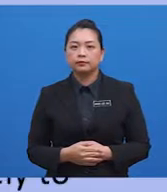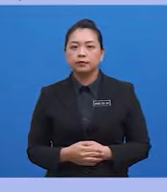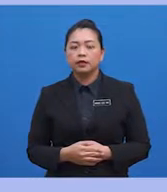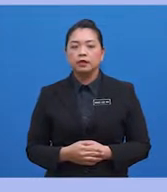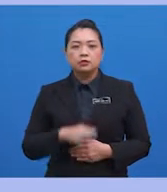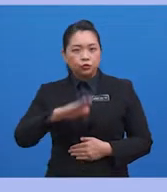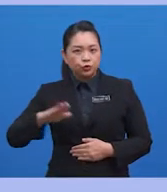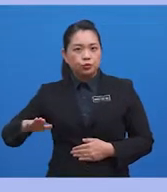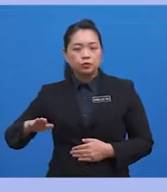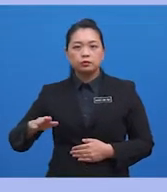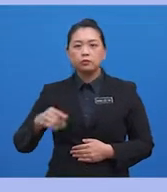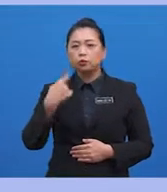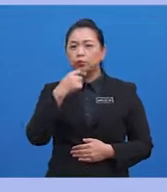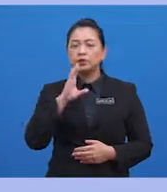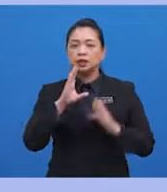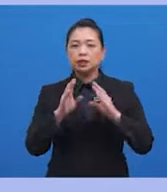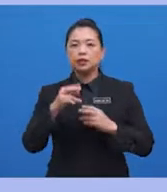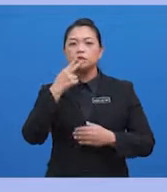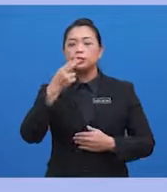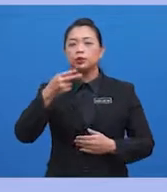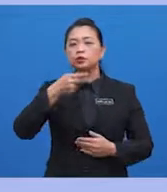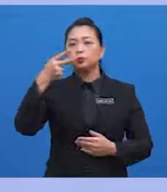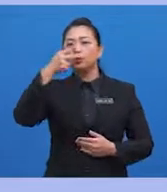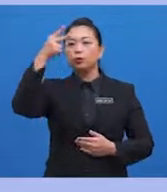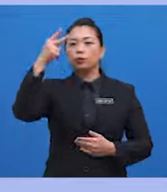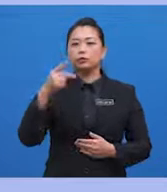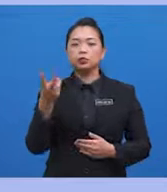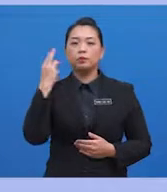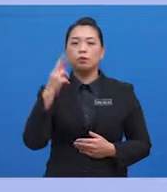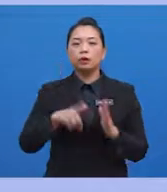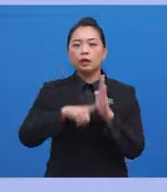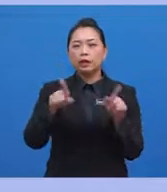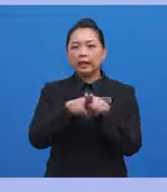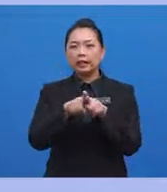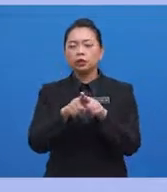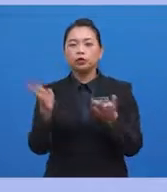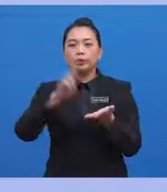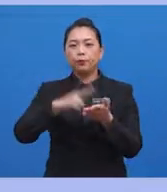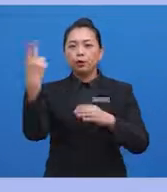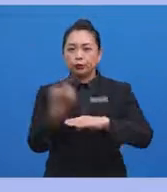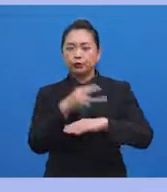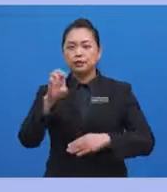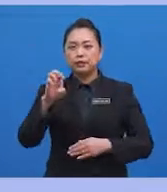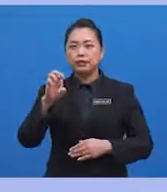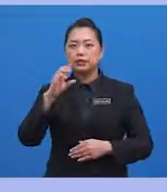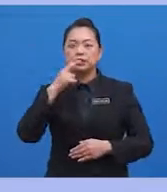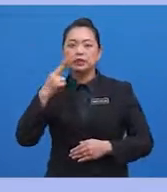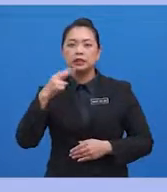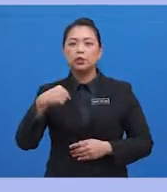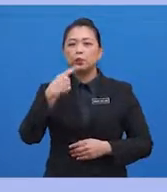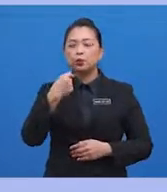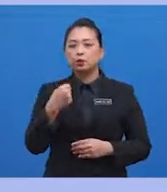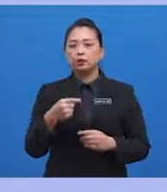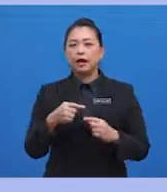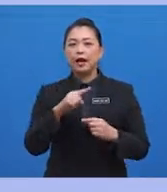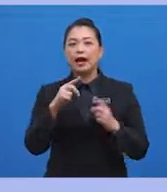Students who said they smoked cigarettes were no more likely to report use of e-cigarettes when asked approximately